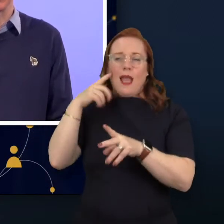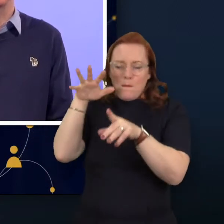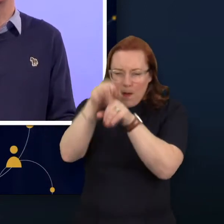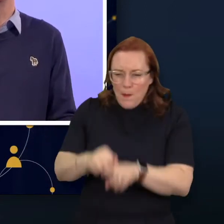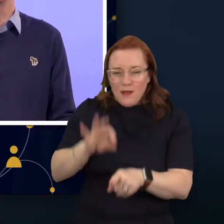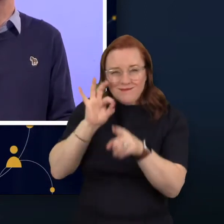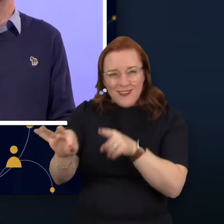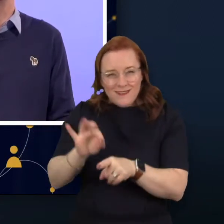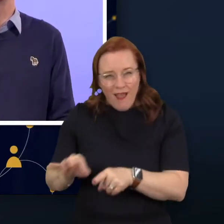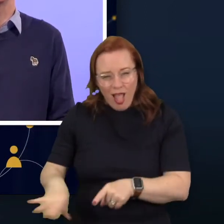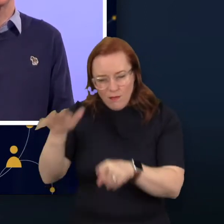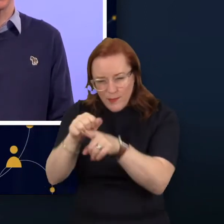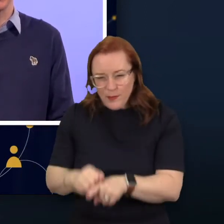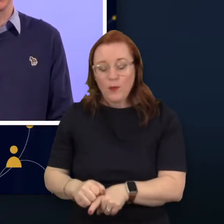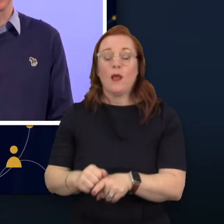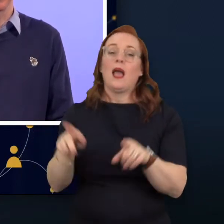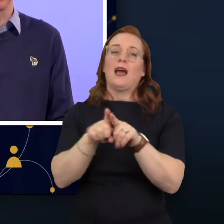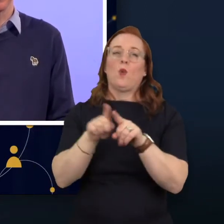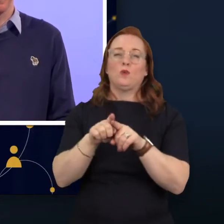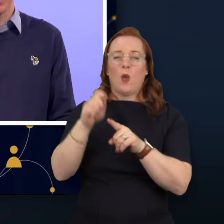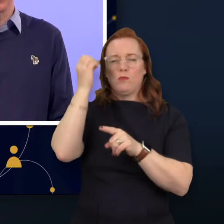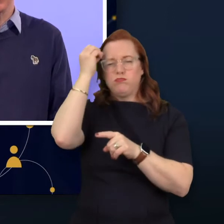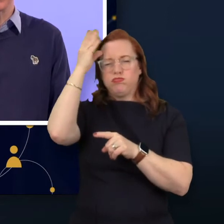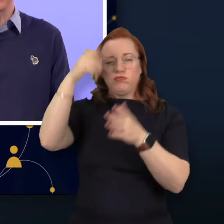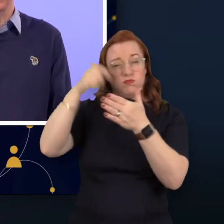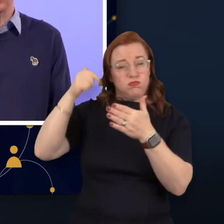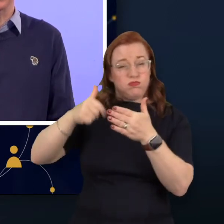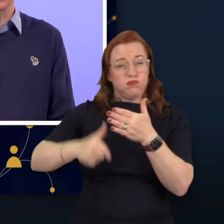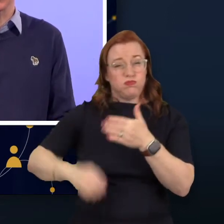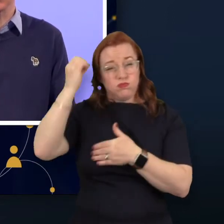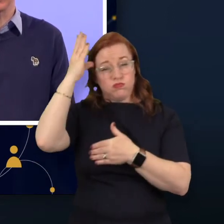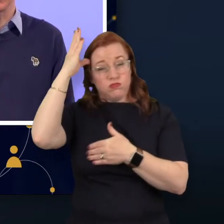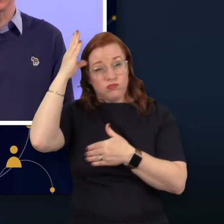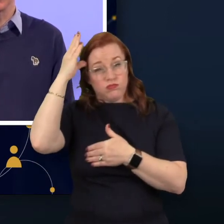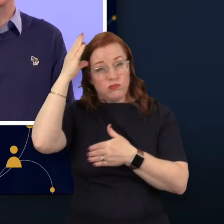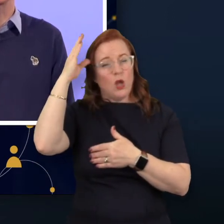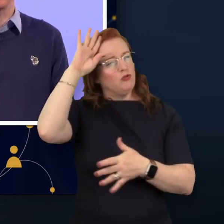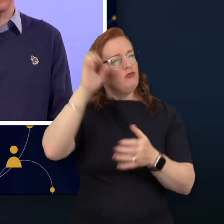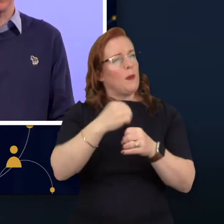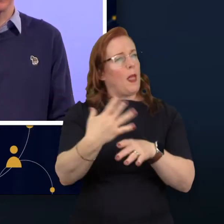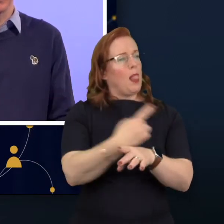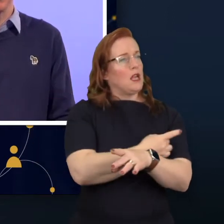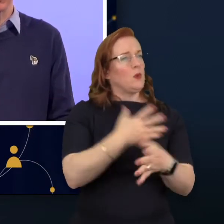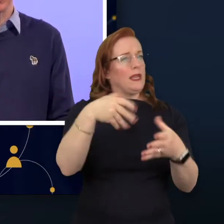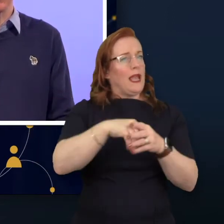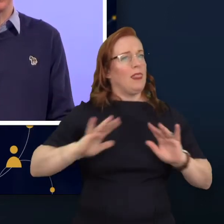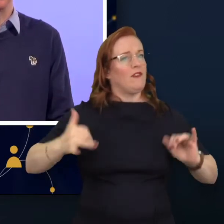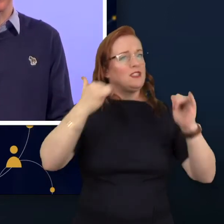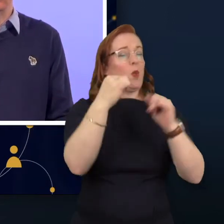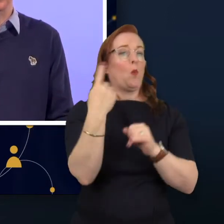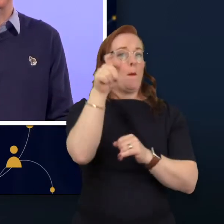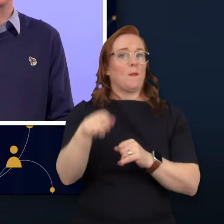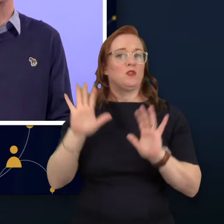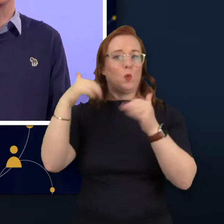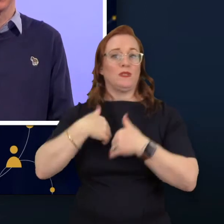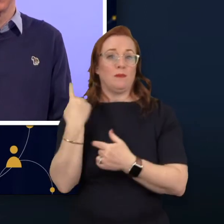to detail and deep expertise. You might have heard one autistic colleague at dive in mention how he